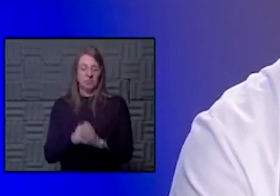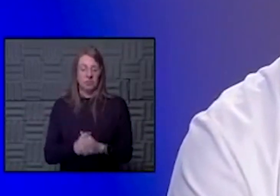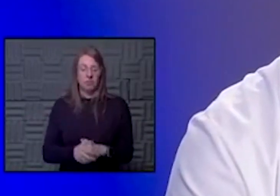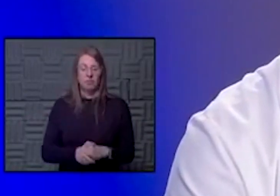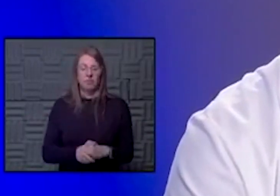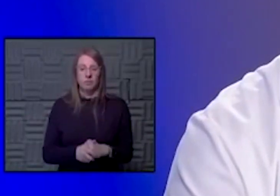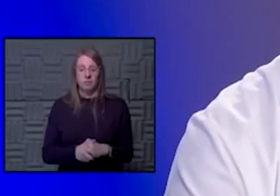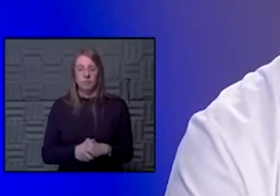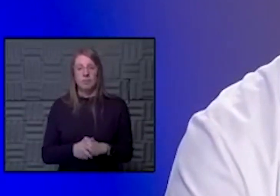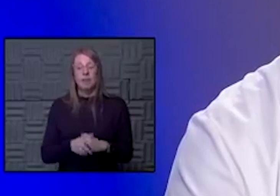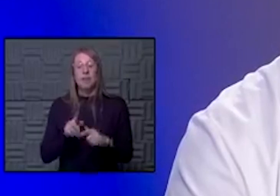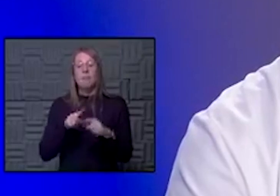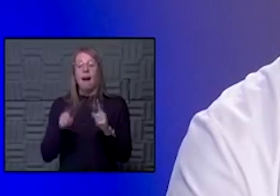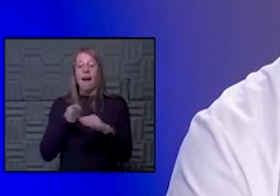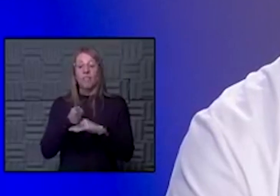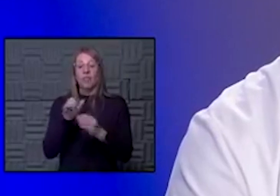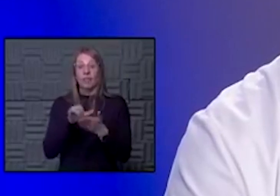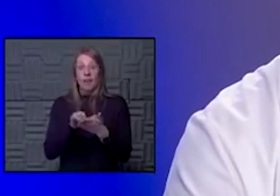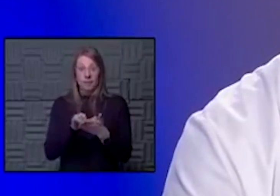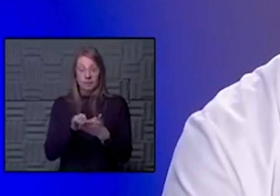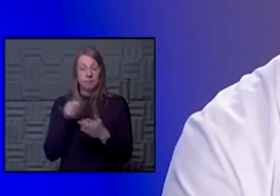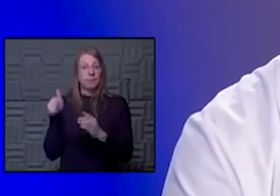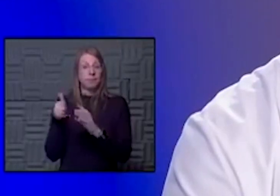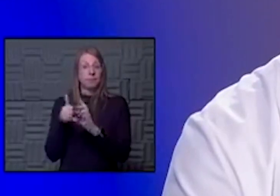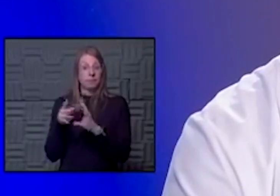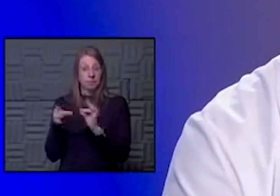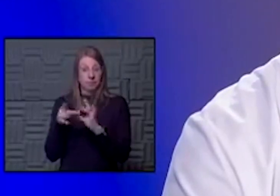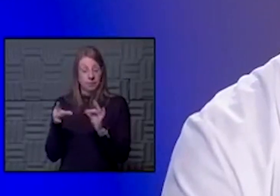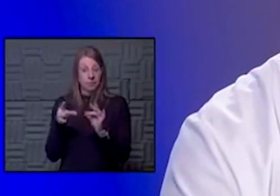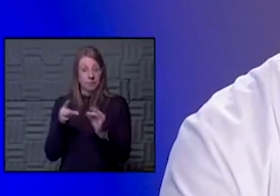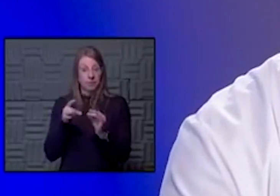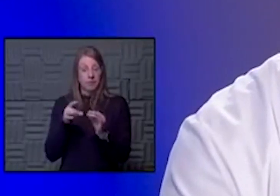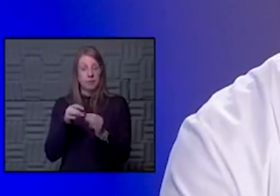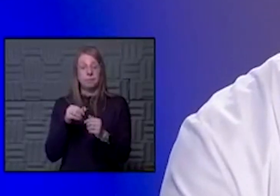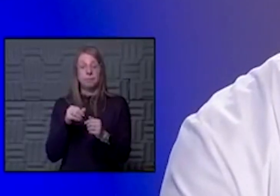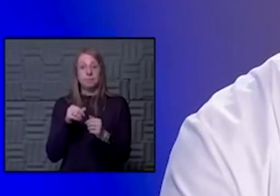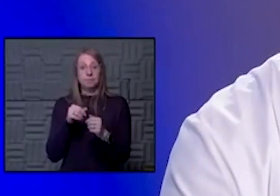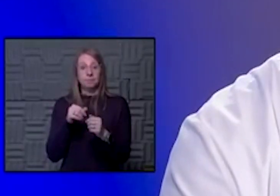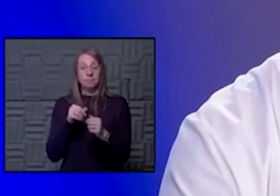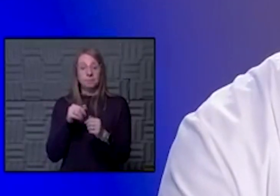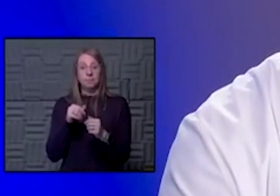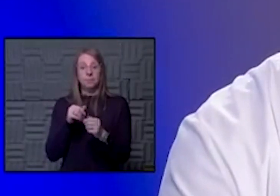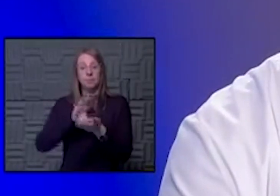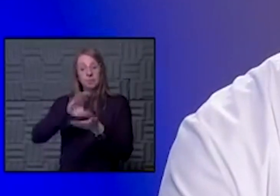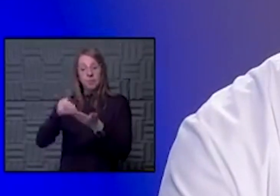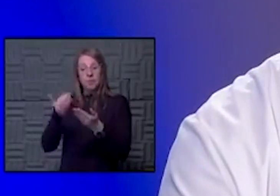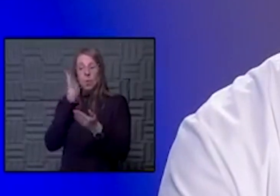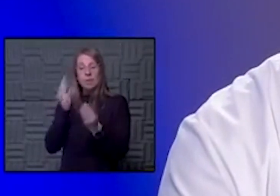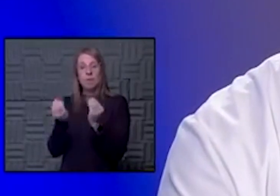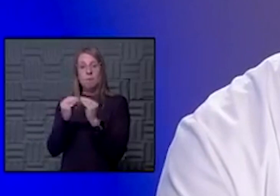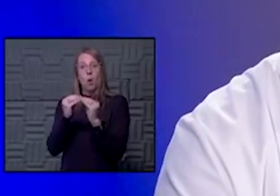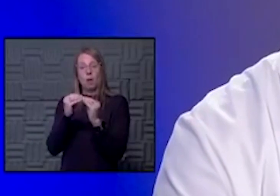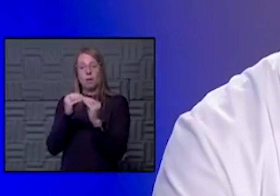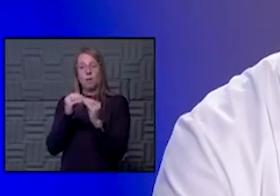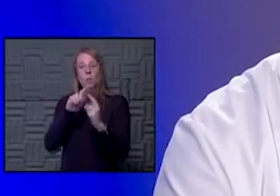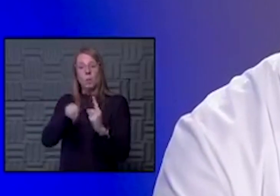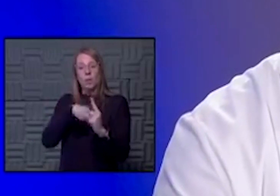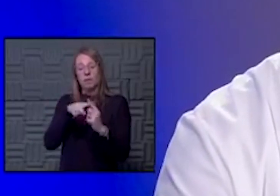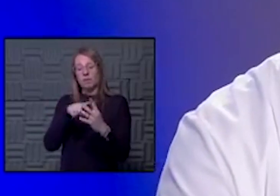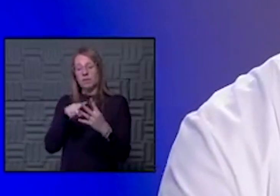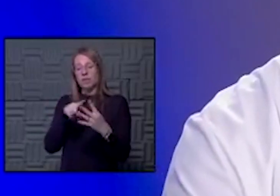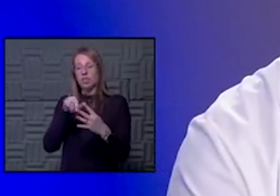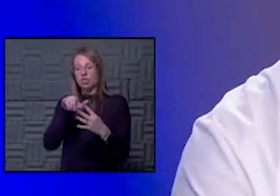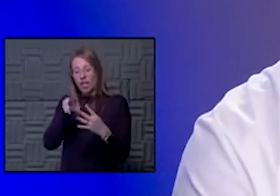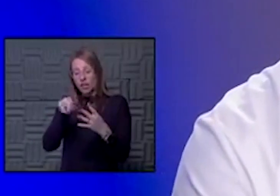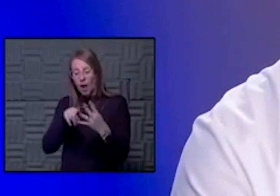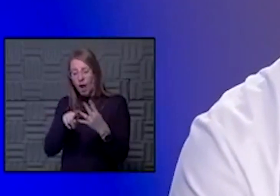But certainly after that, just like you said, I think the supply is going to be much greater, especially when you're moving in to later January, February,